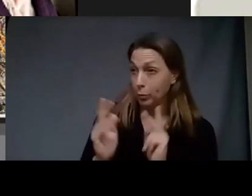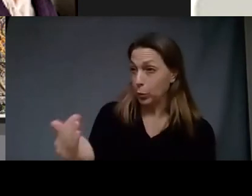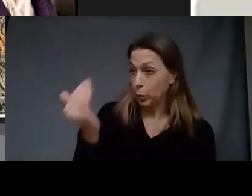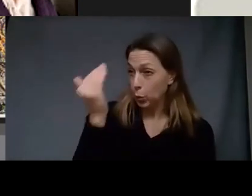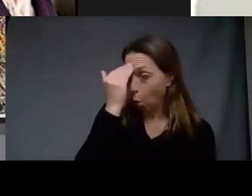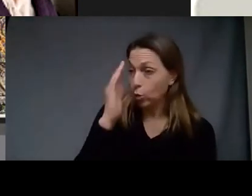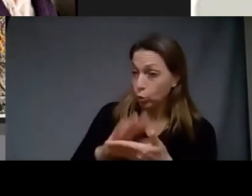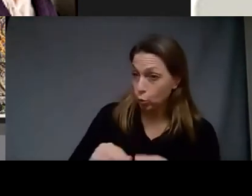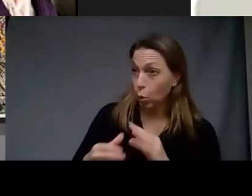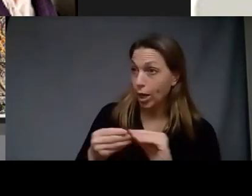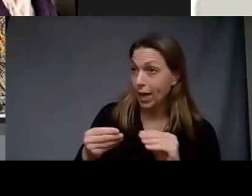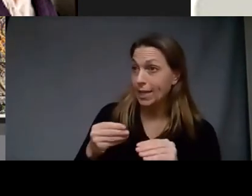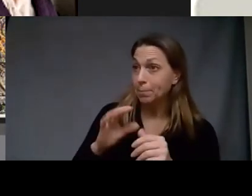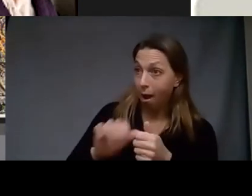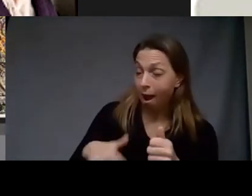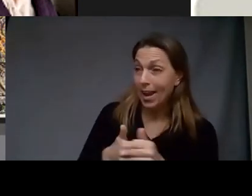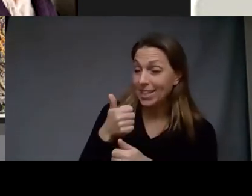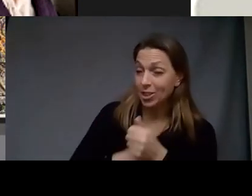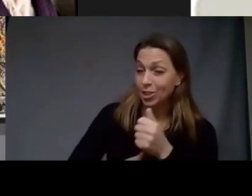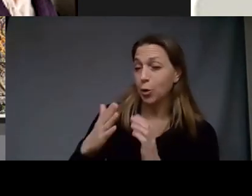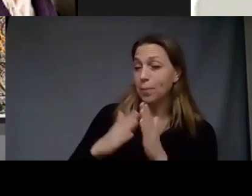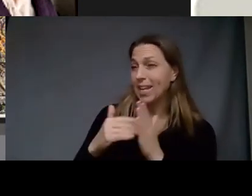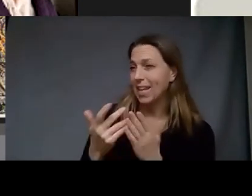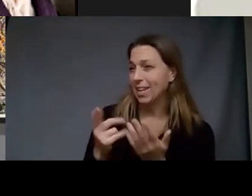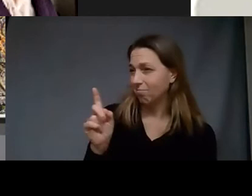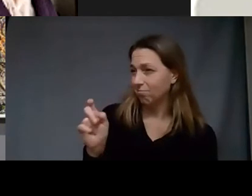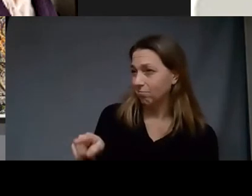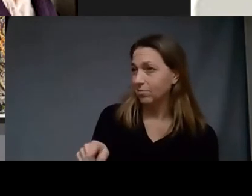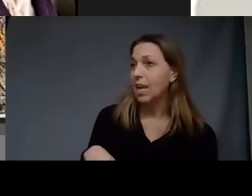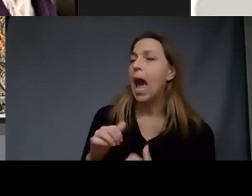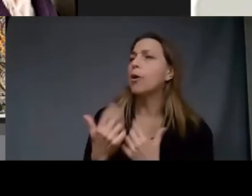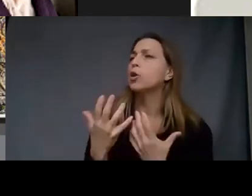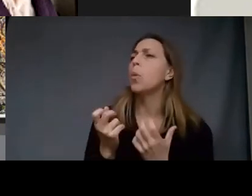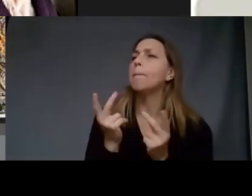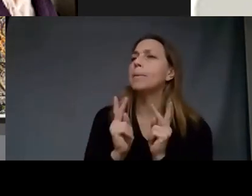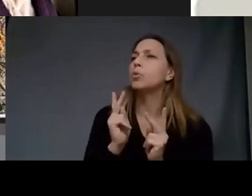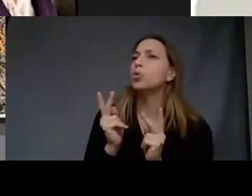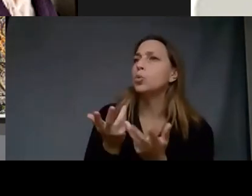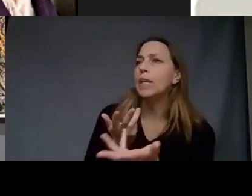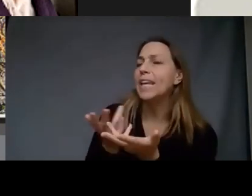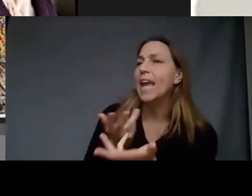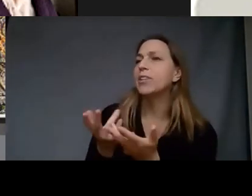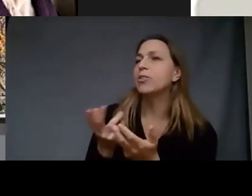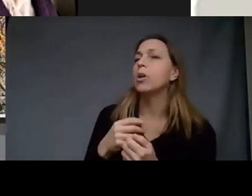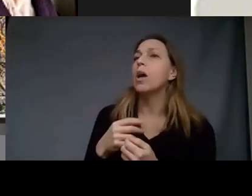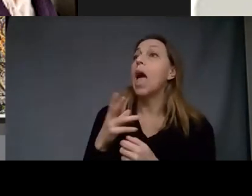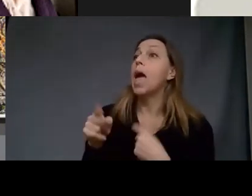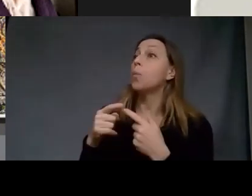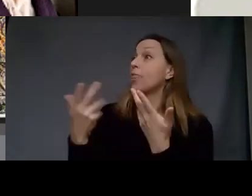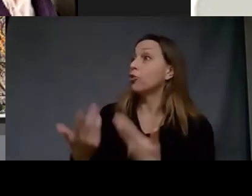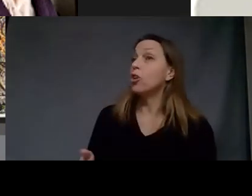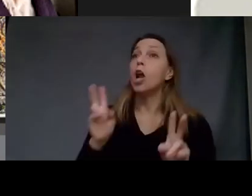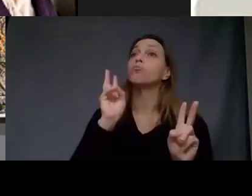to engage with your work and then here's it's kind of a three part question what do you want them to walk away with after